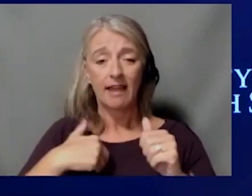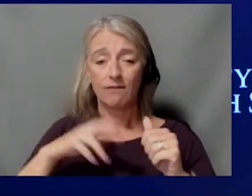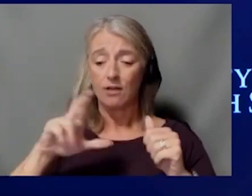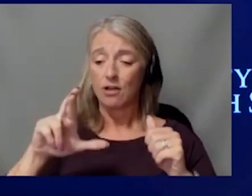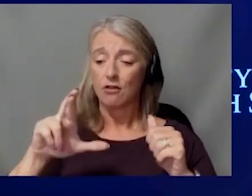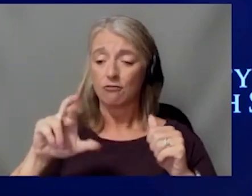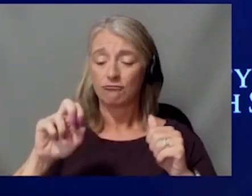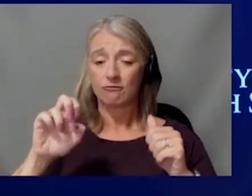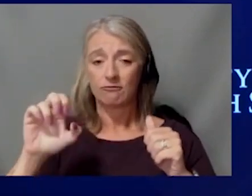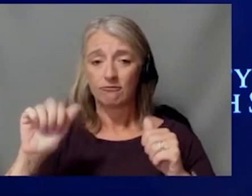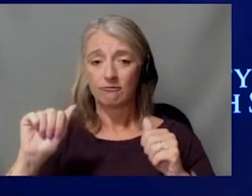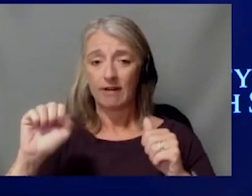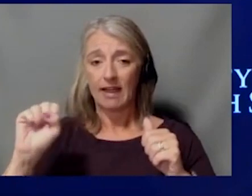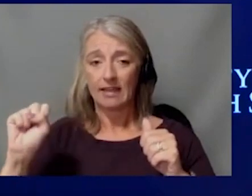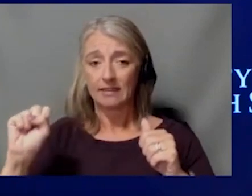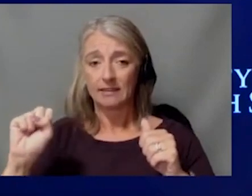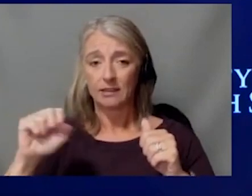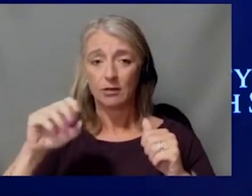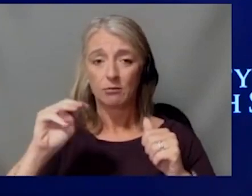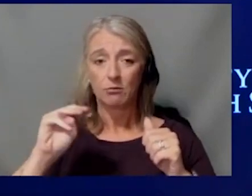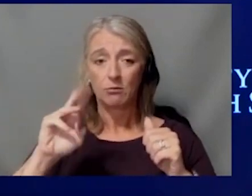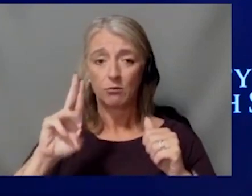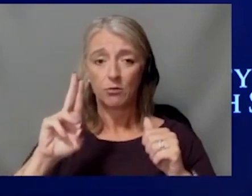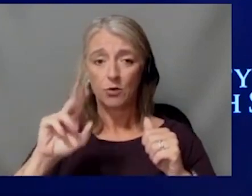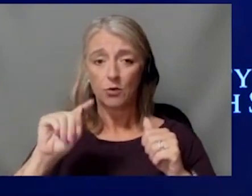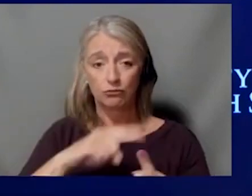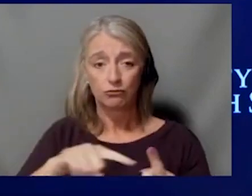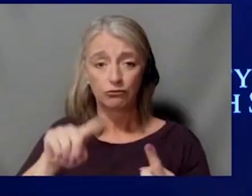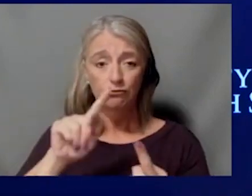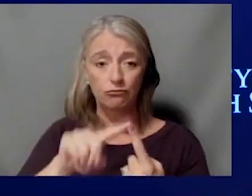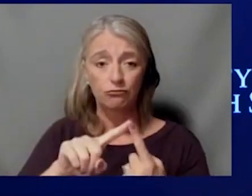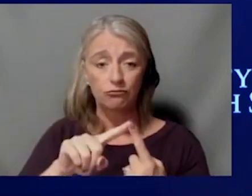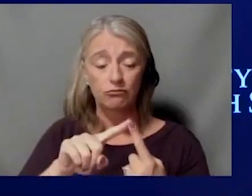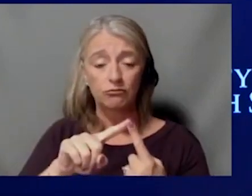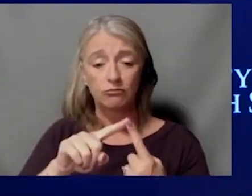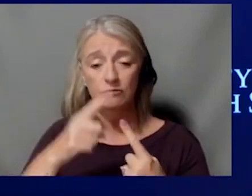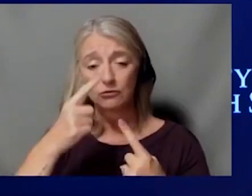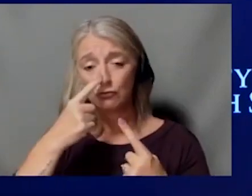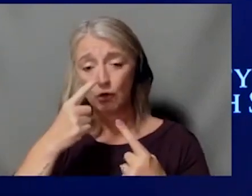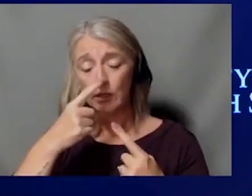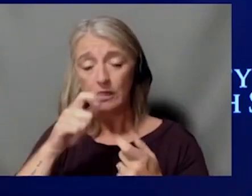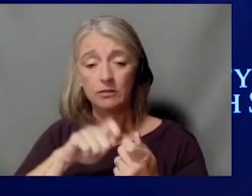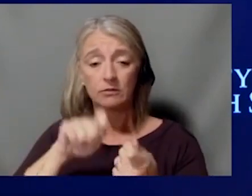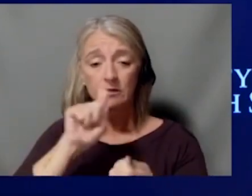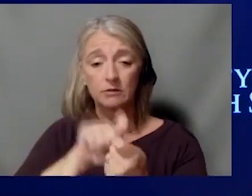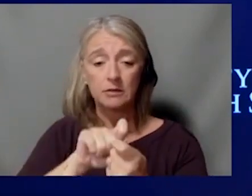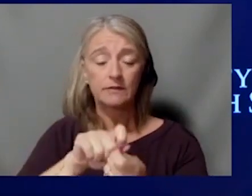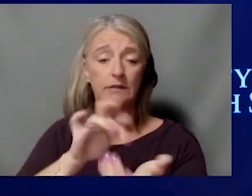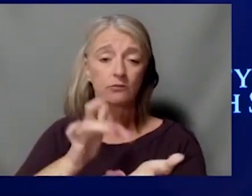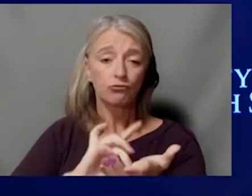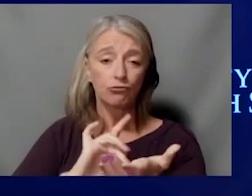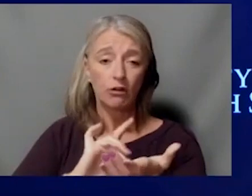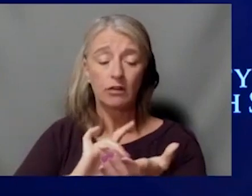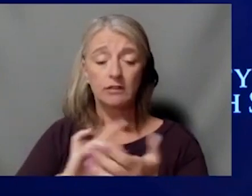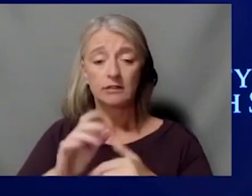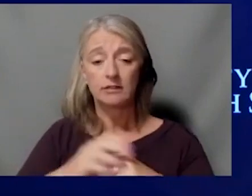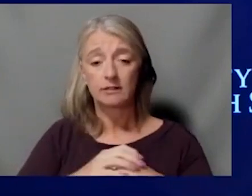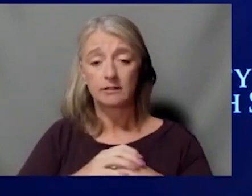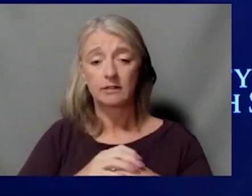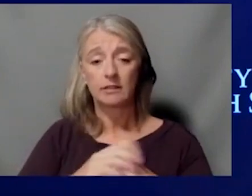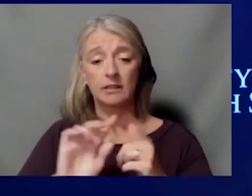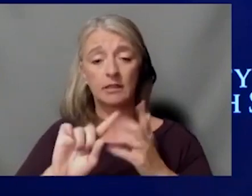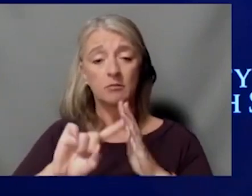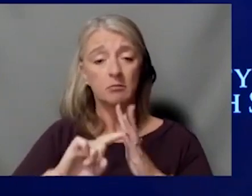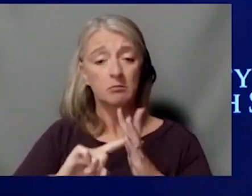we can target specific mutations with specific drugs. And we're beginning to see some